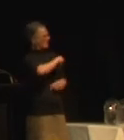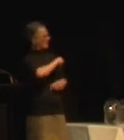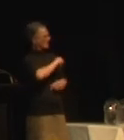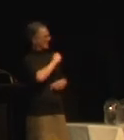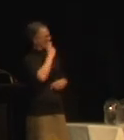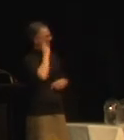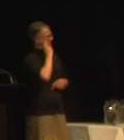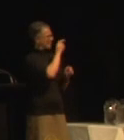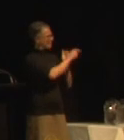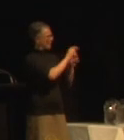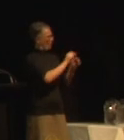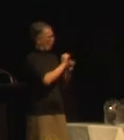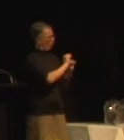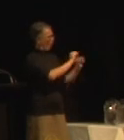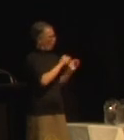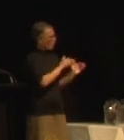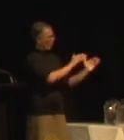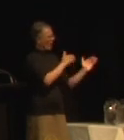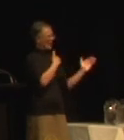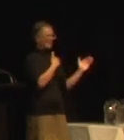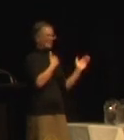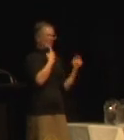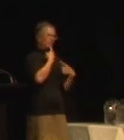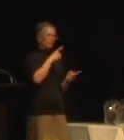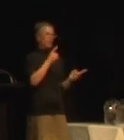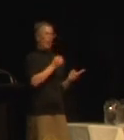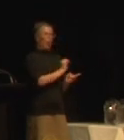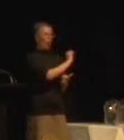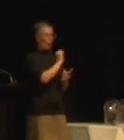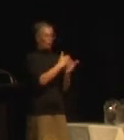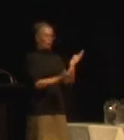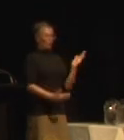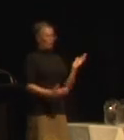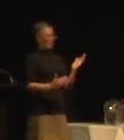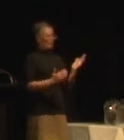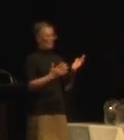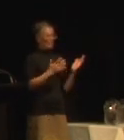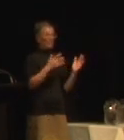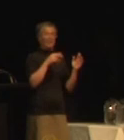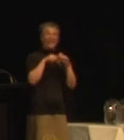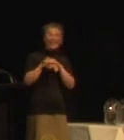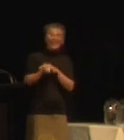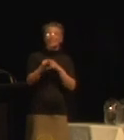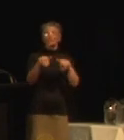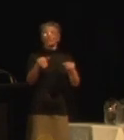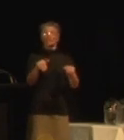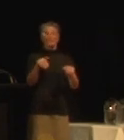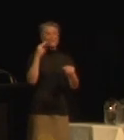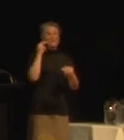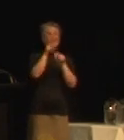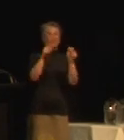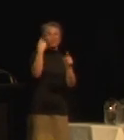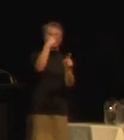to tell their stories in their own way. Also, representation of deaf people in the museum space is really important.